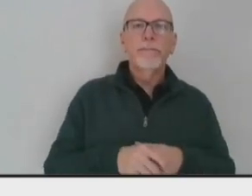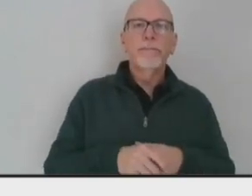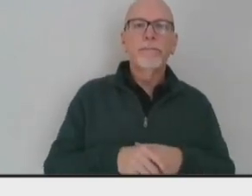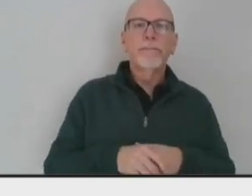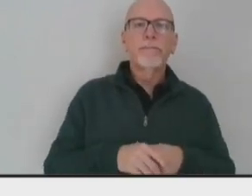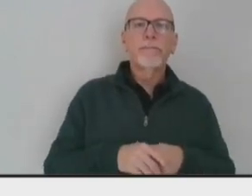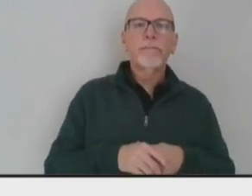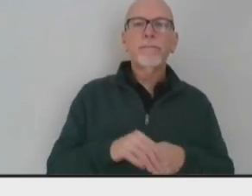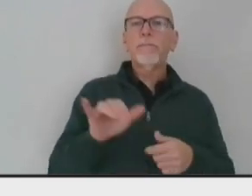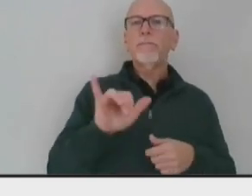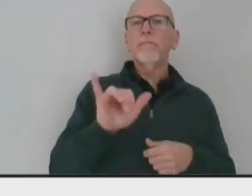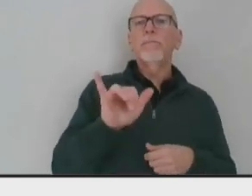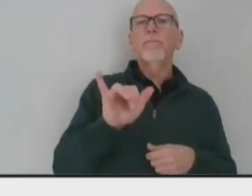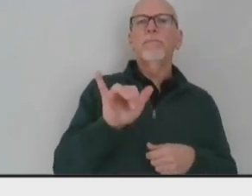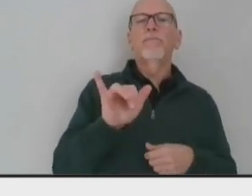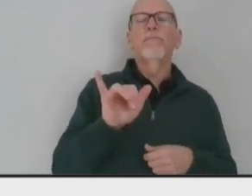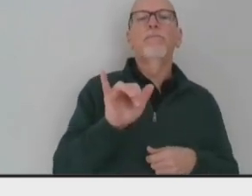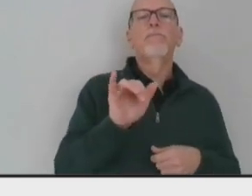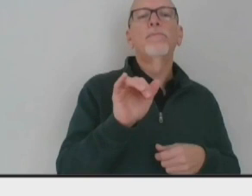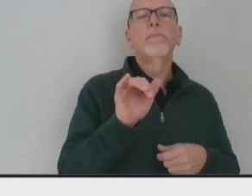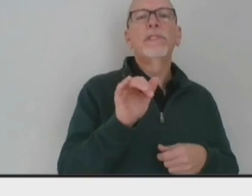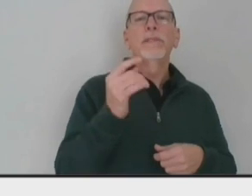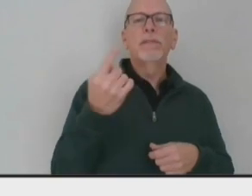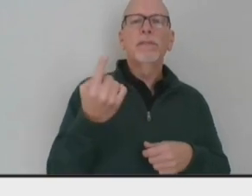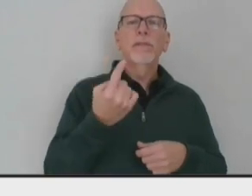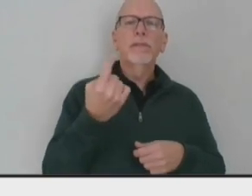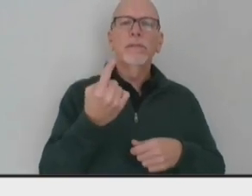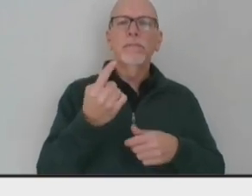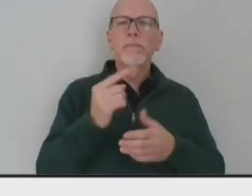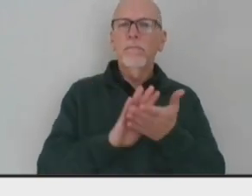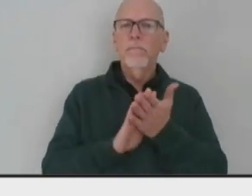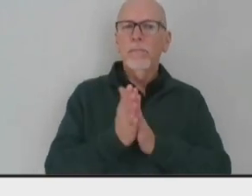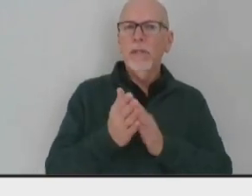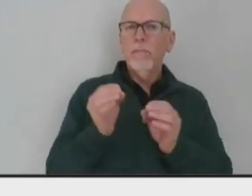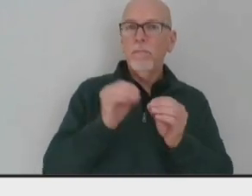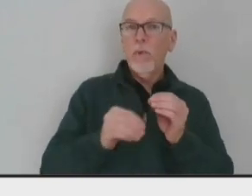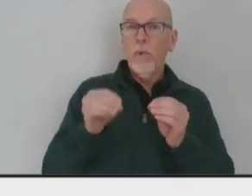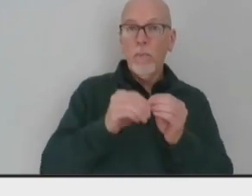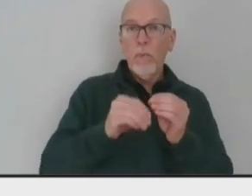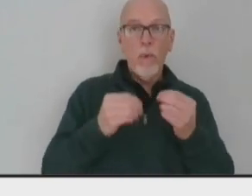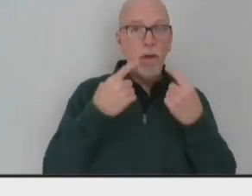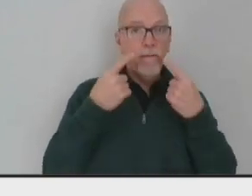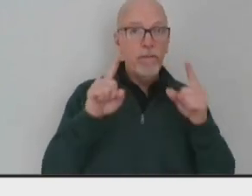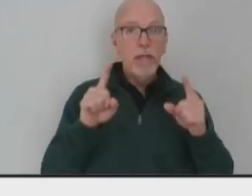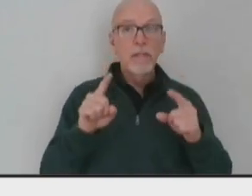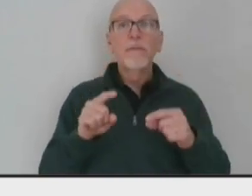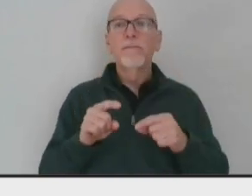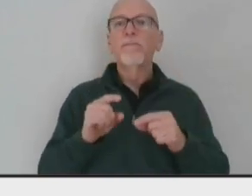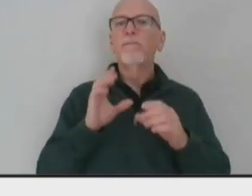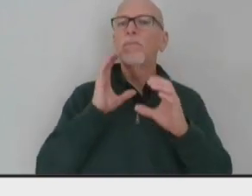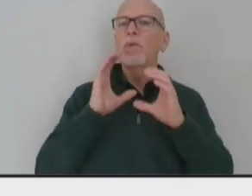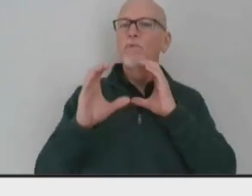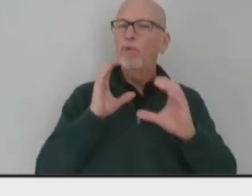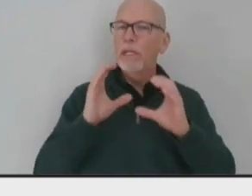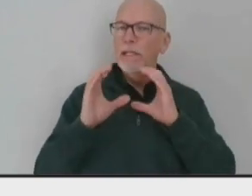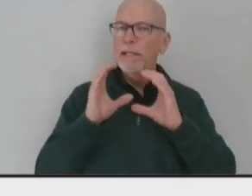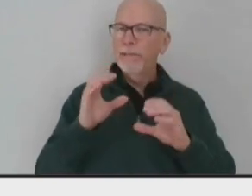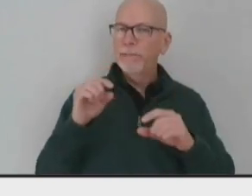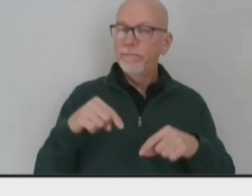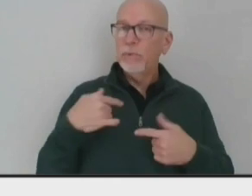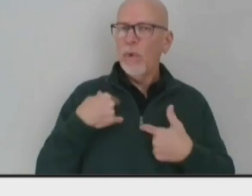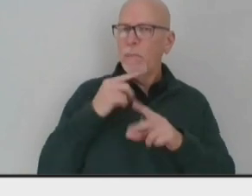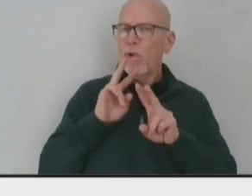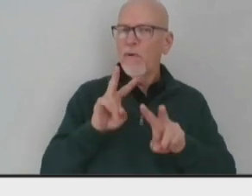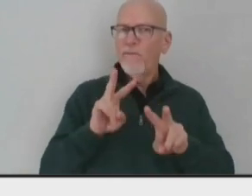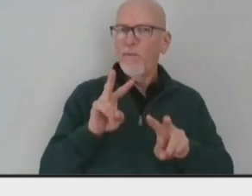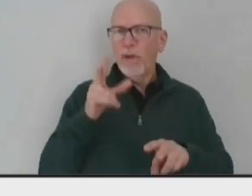Also, something that has become – becoming more and more effective is the communications, and this is why I'm really looking forward to hearing from